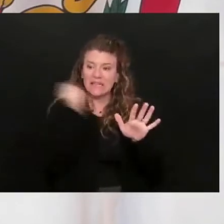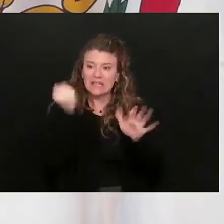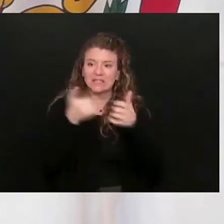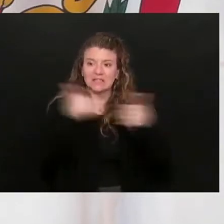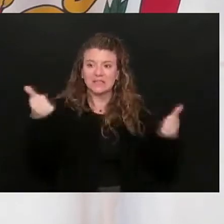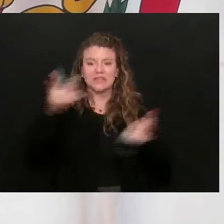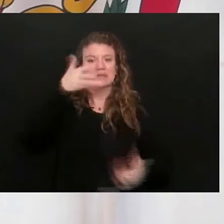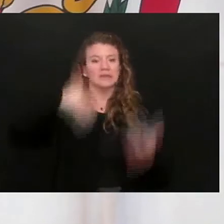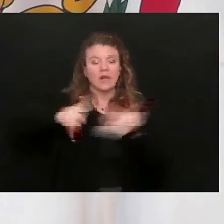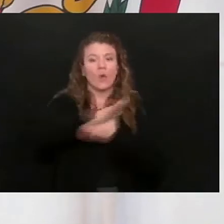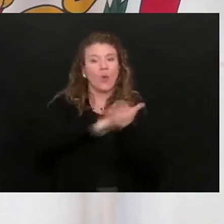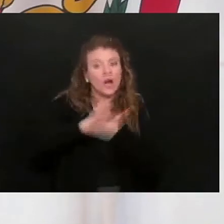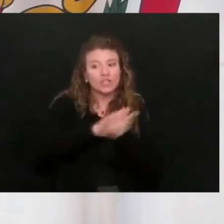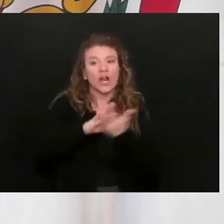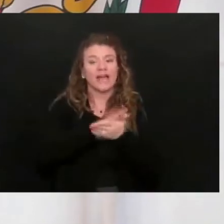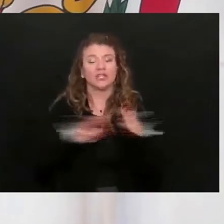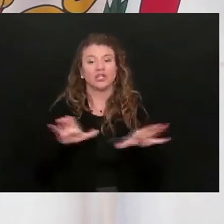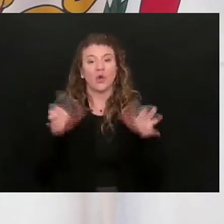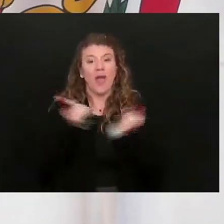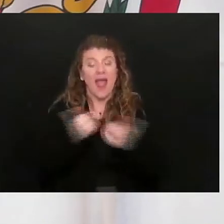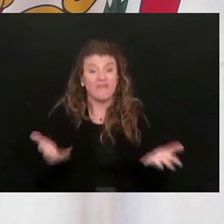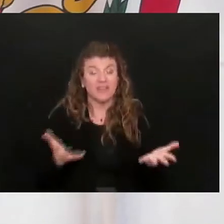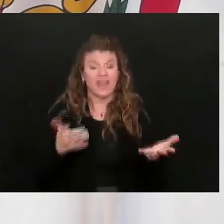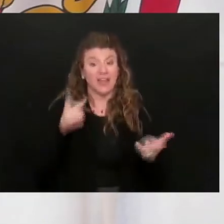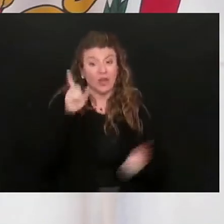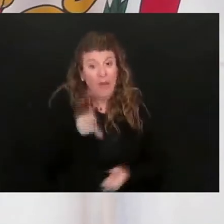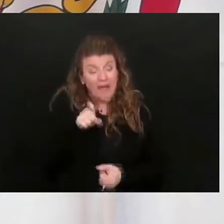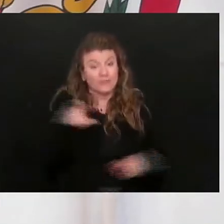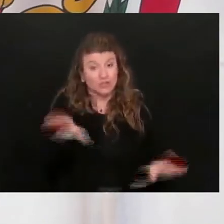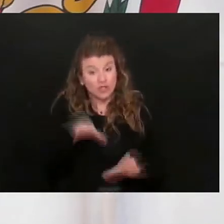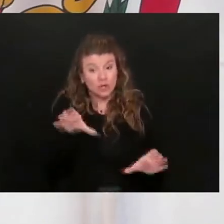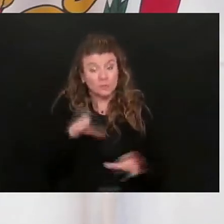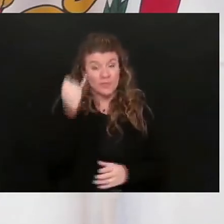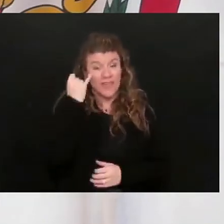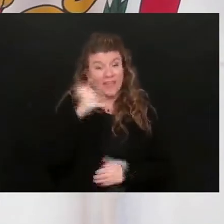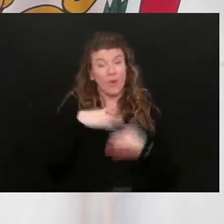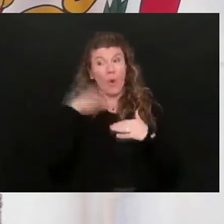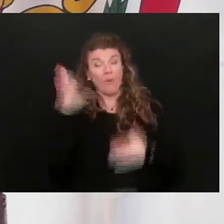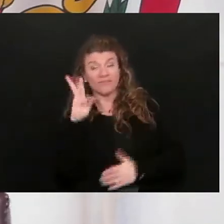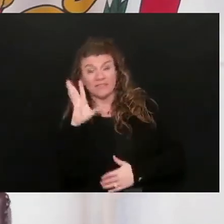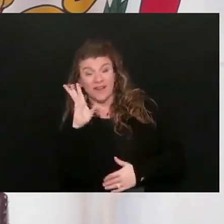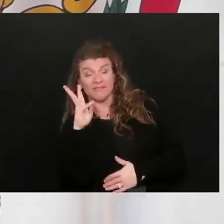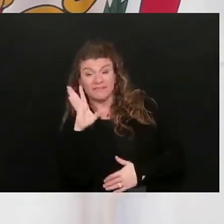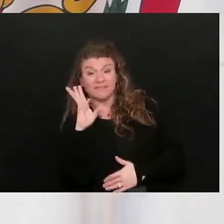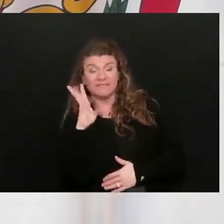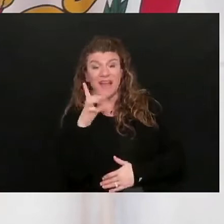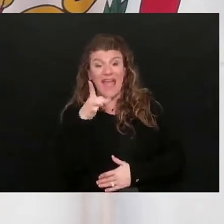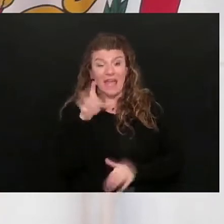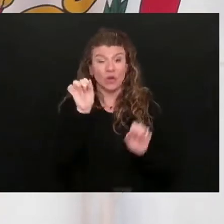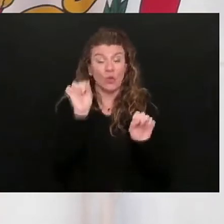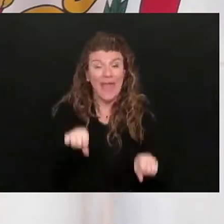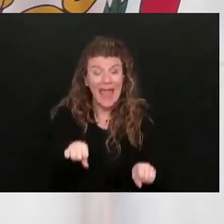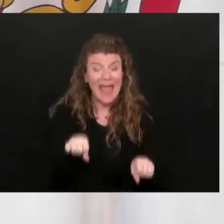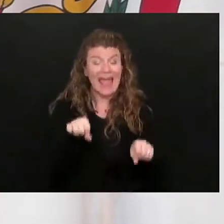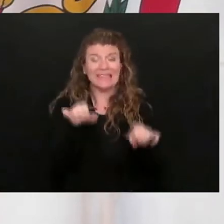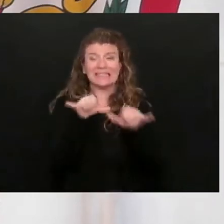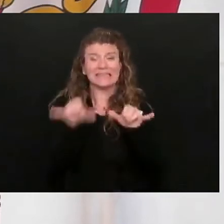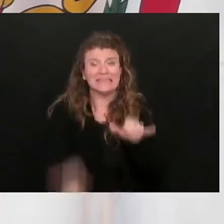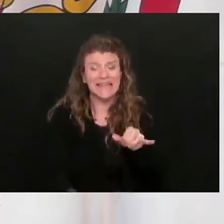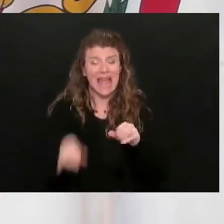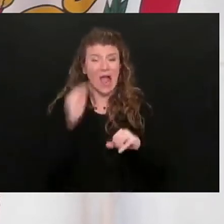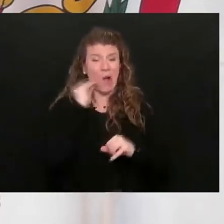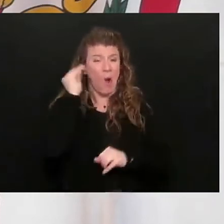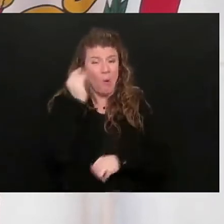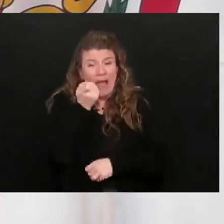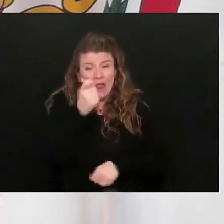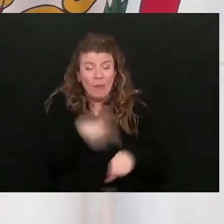Wash your hands and do all those things. And if you happen to be age 65 and above, and you can just hold on just, and